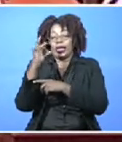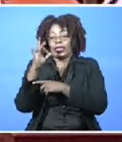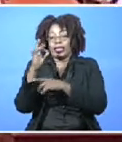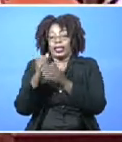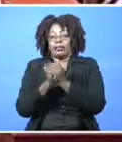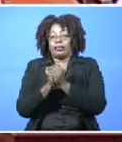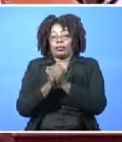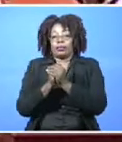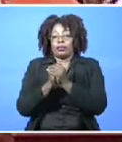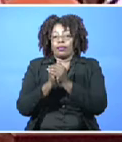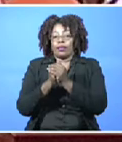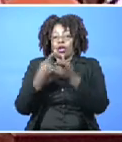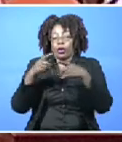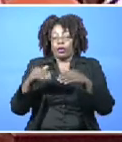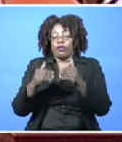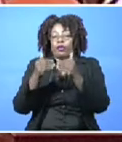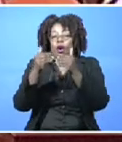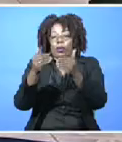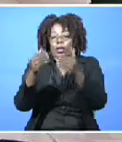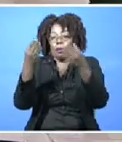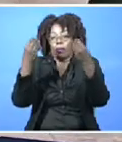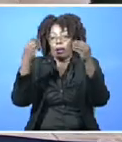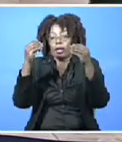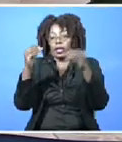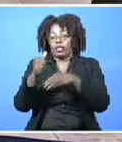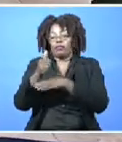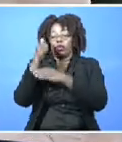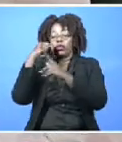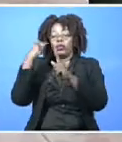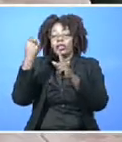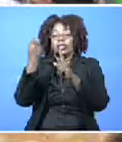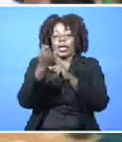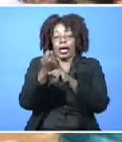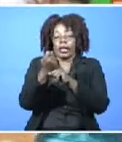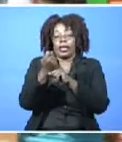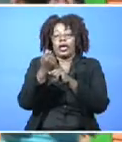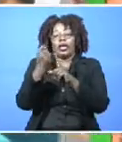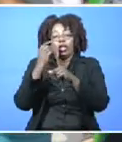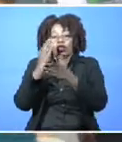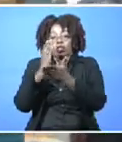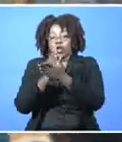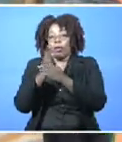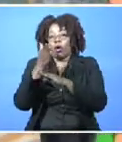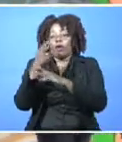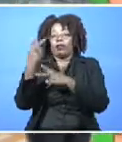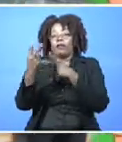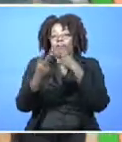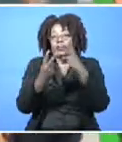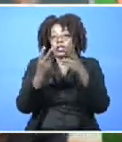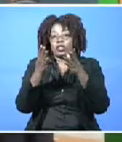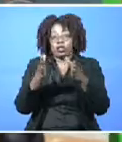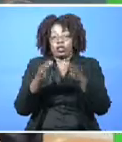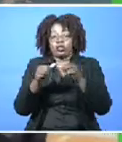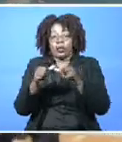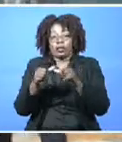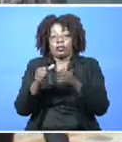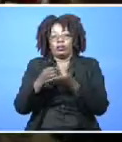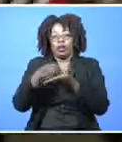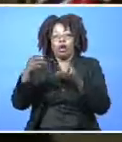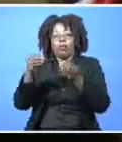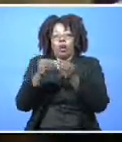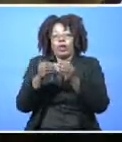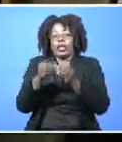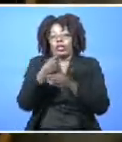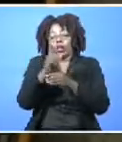Going forward, an intense marketing thrust will target stopover visitors who, on average, spend 20 times more than cruise